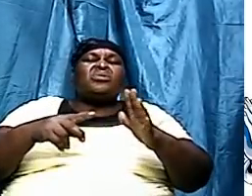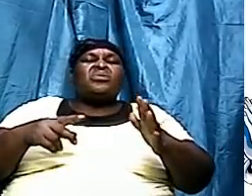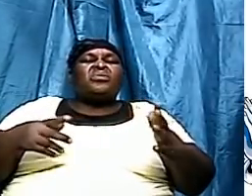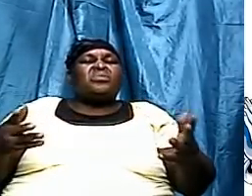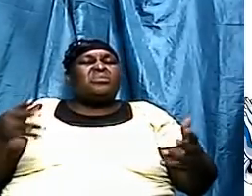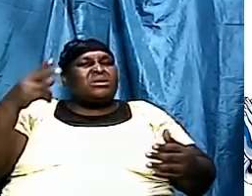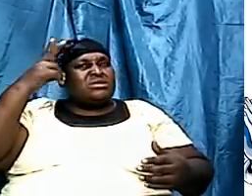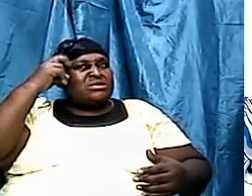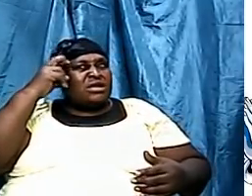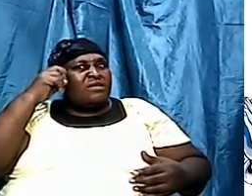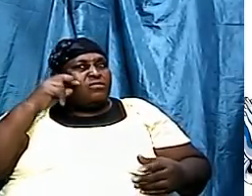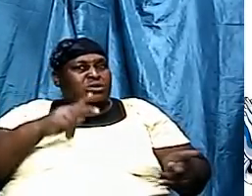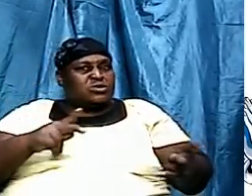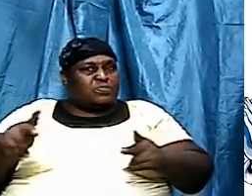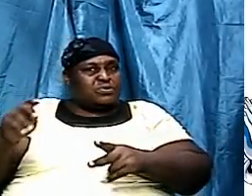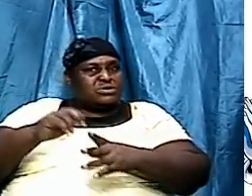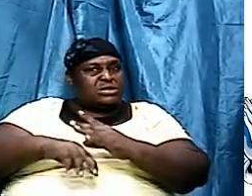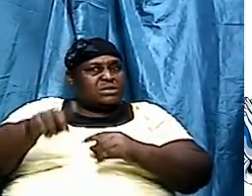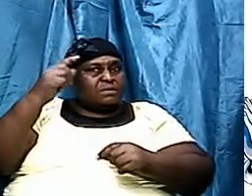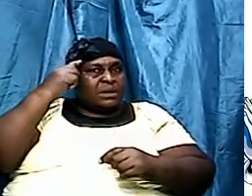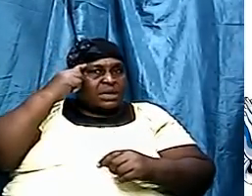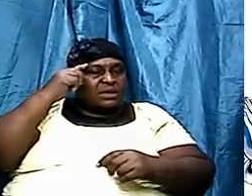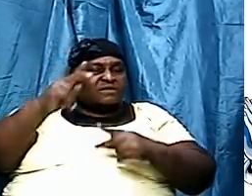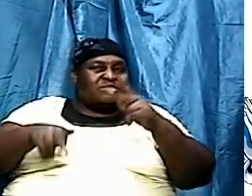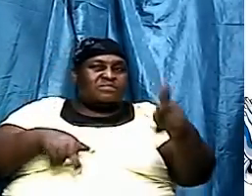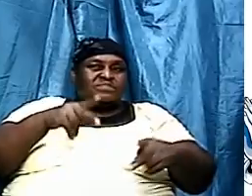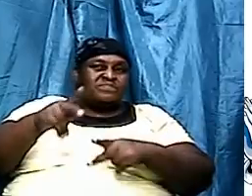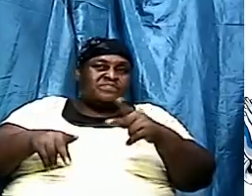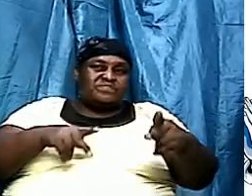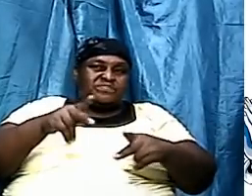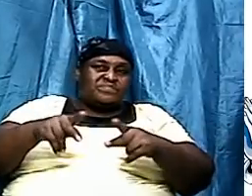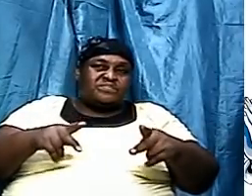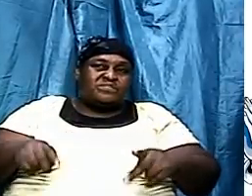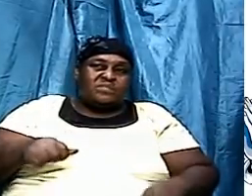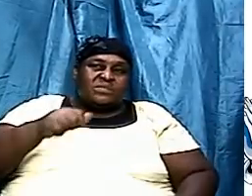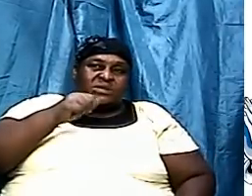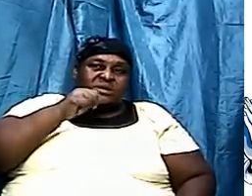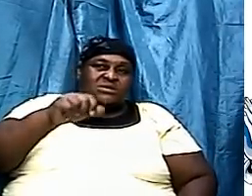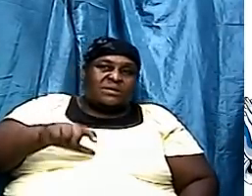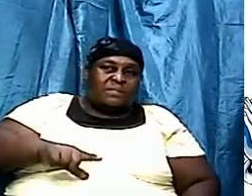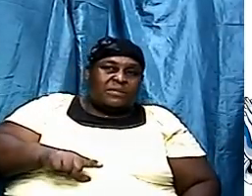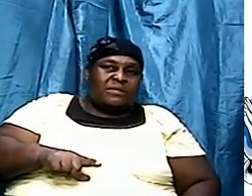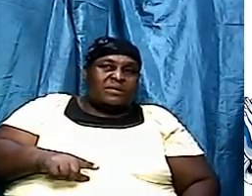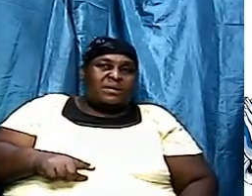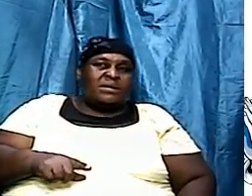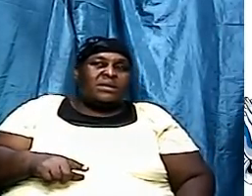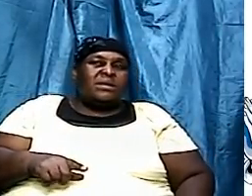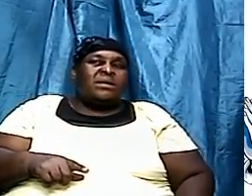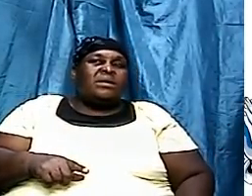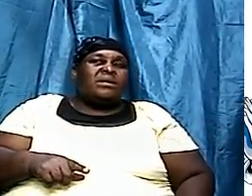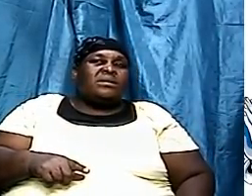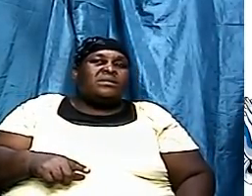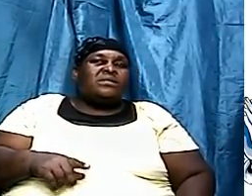There was a French writer by the name of, he's known as Voltaire. And he lived between